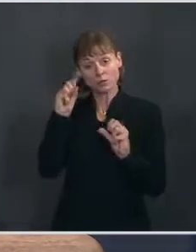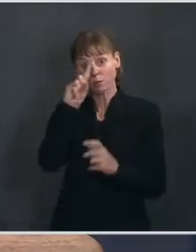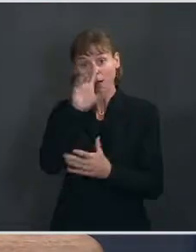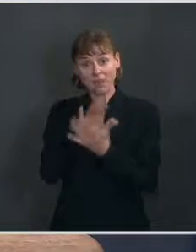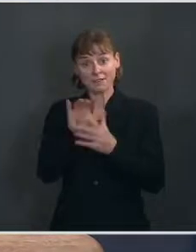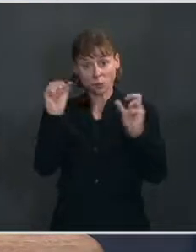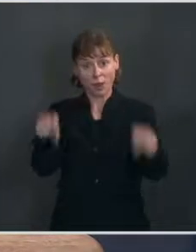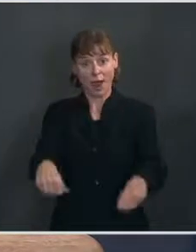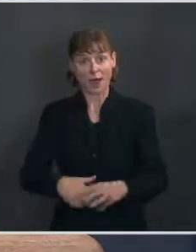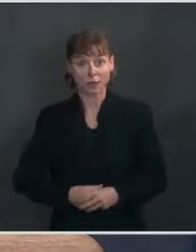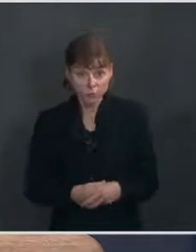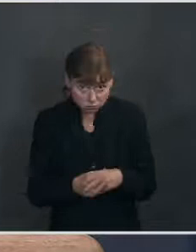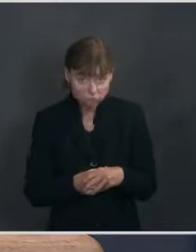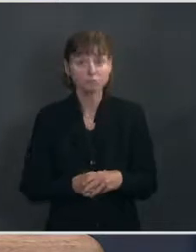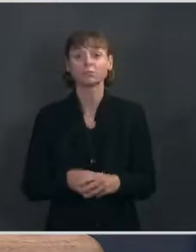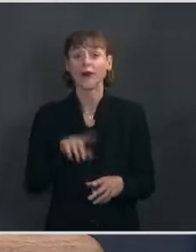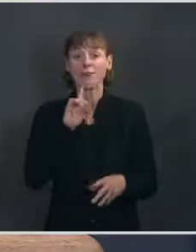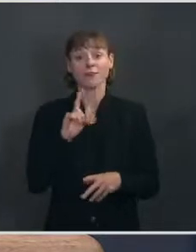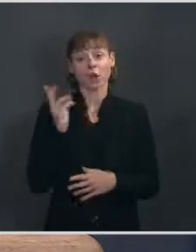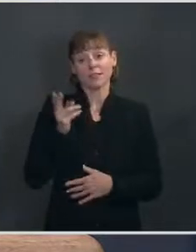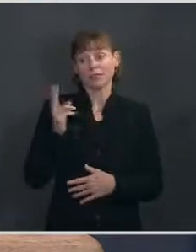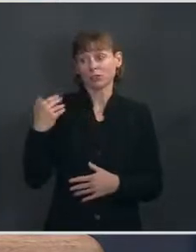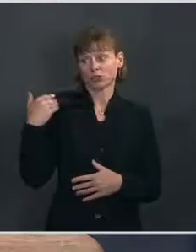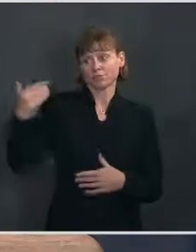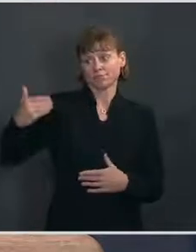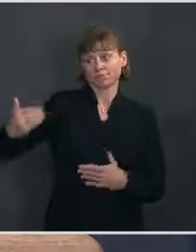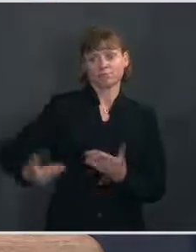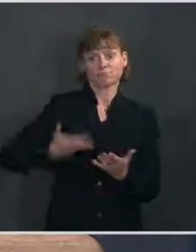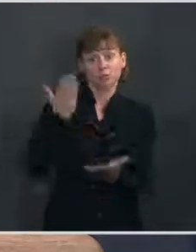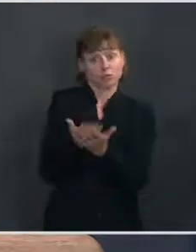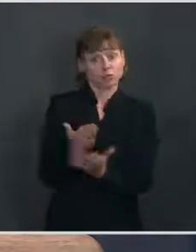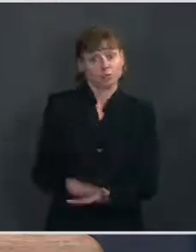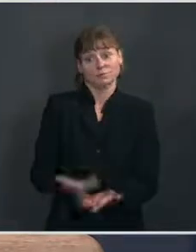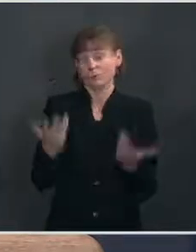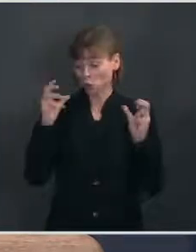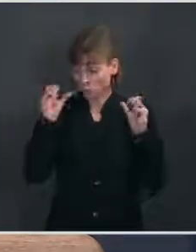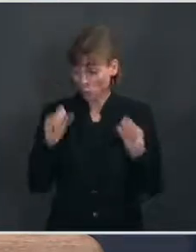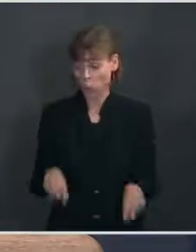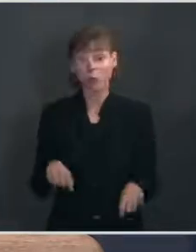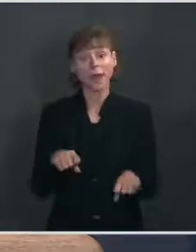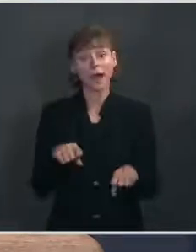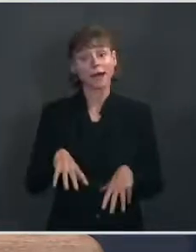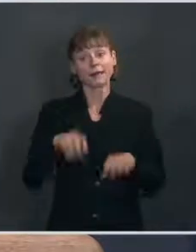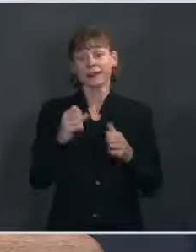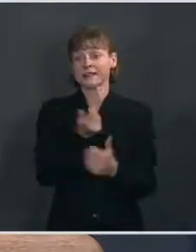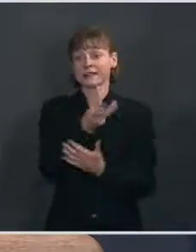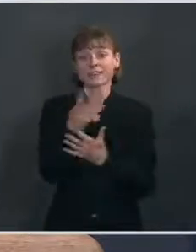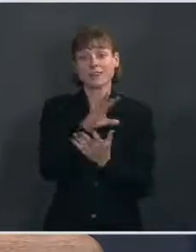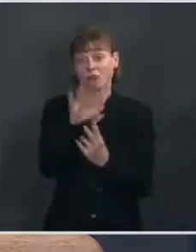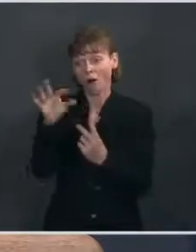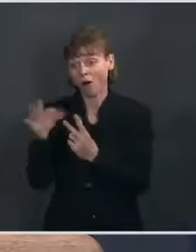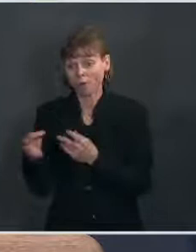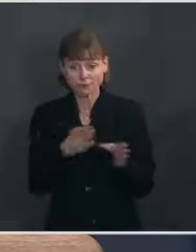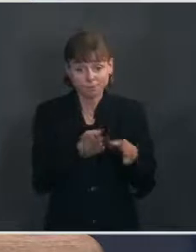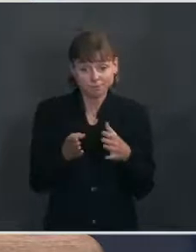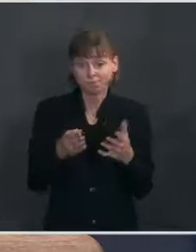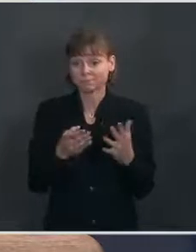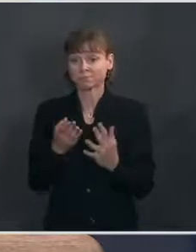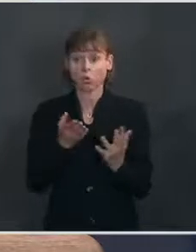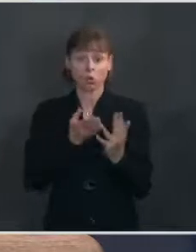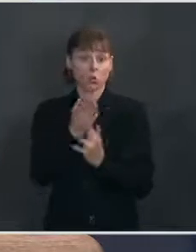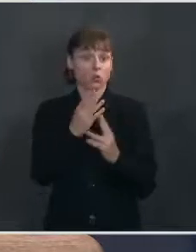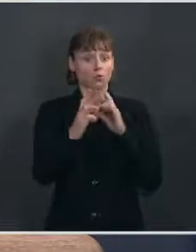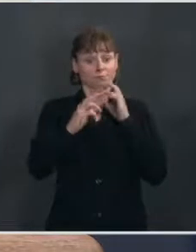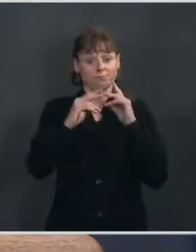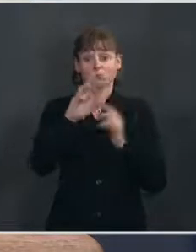historic evidence that it is possible to take a number of paths, including through reconciliation, if